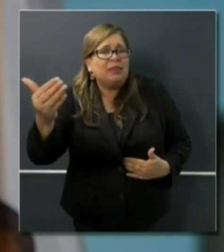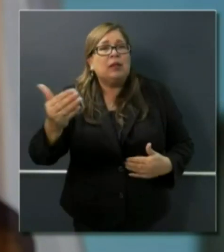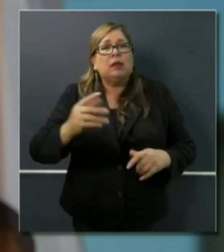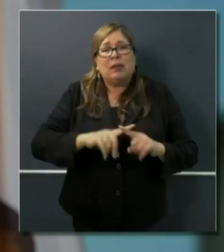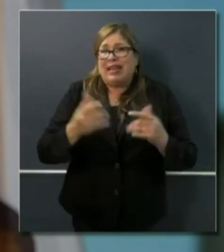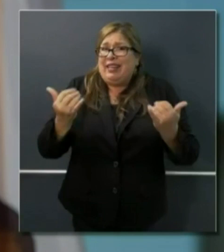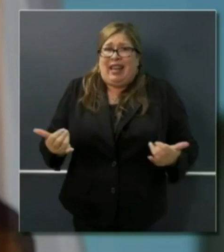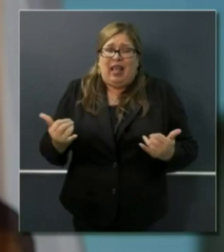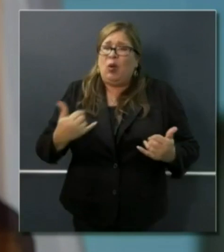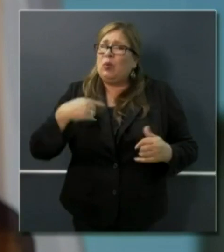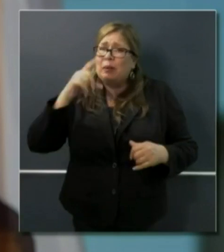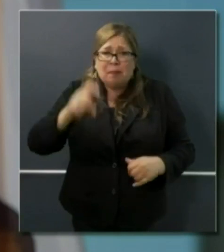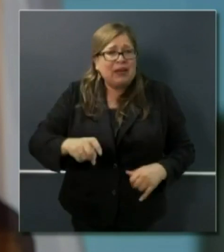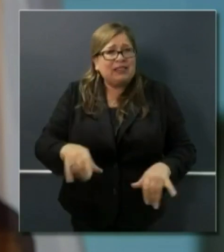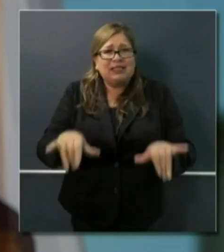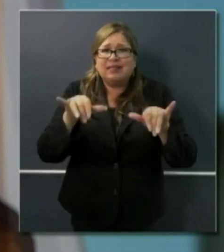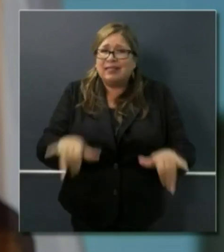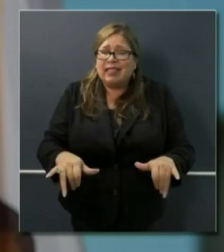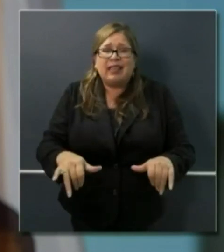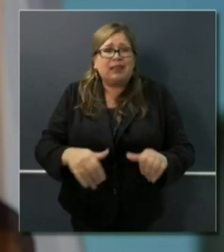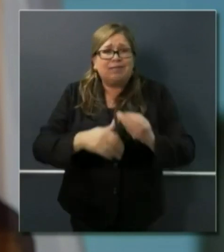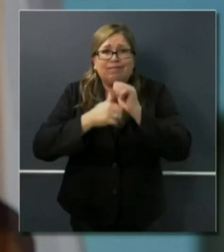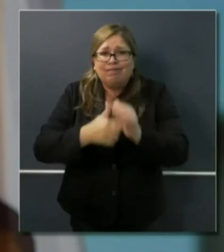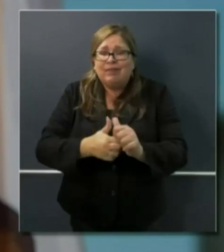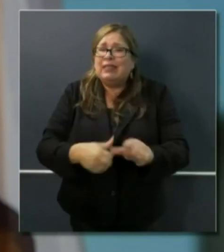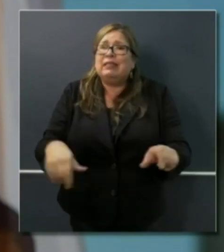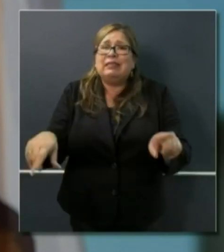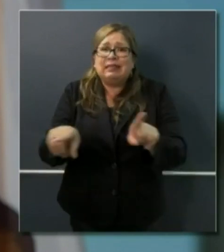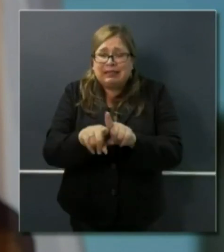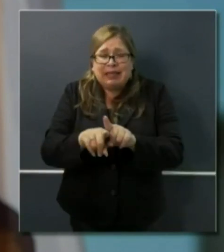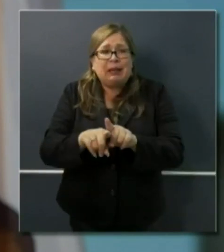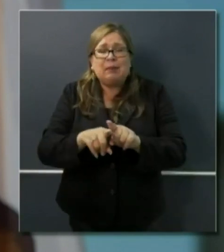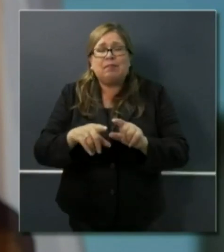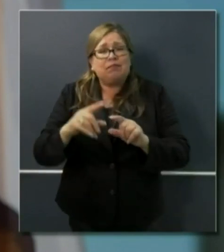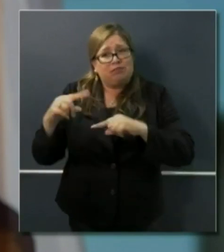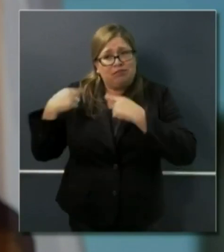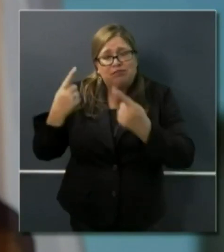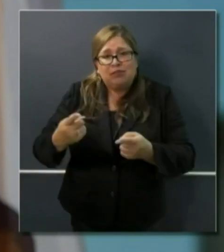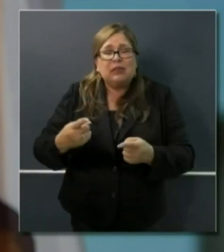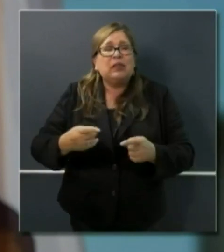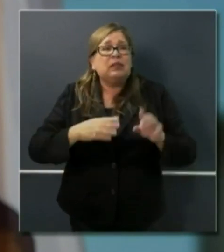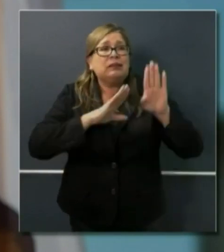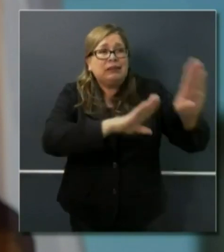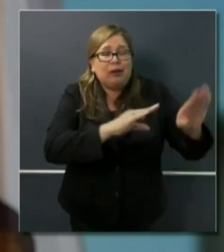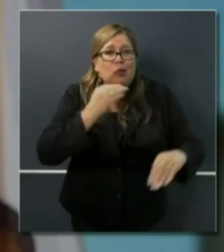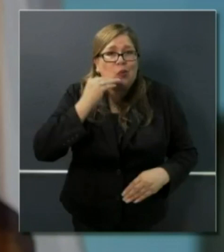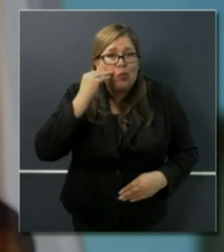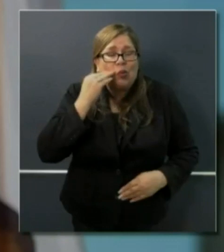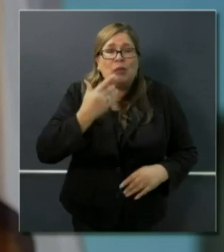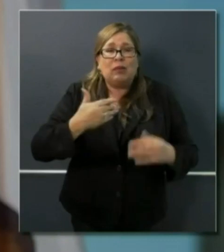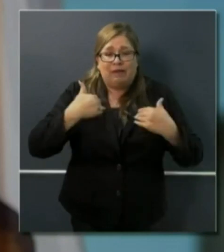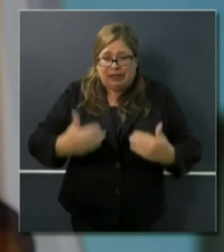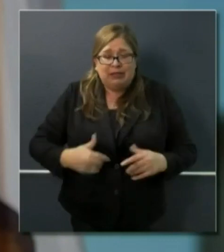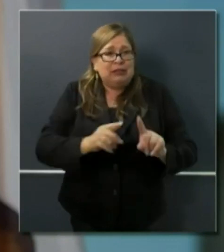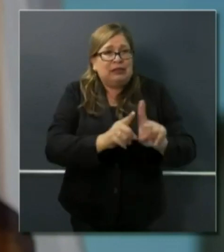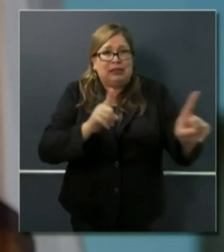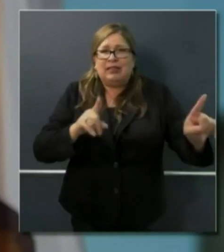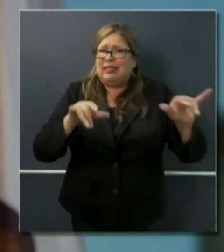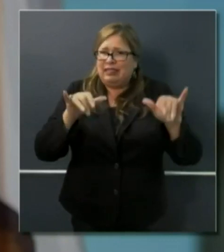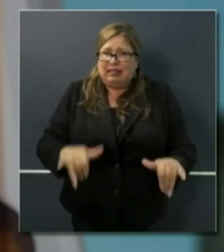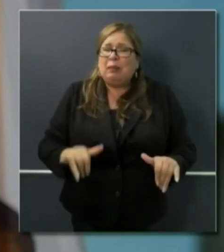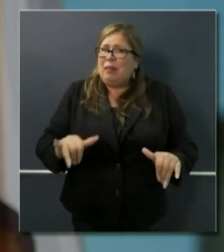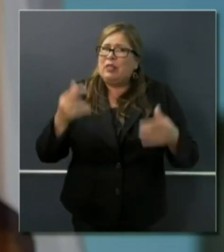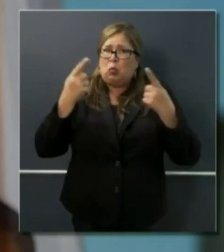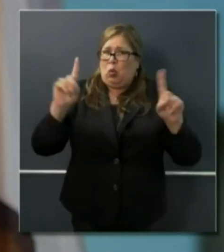need to maintain the path that we are on, a path that is producing results. But again, we are not